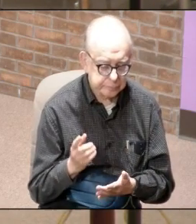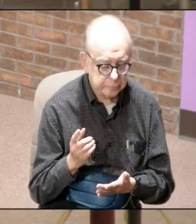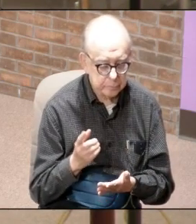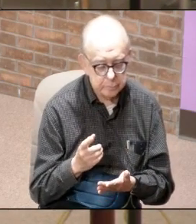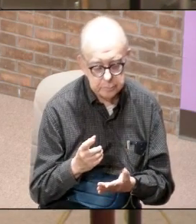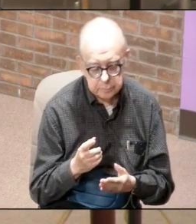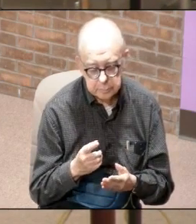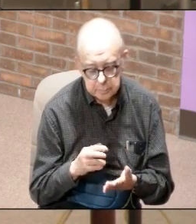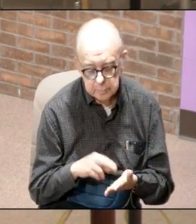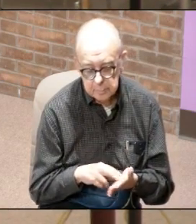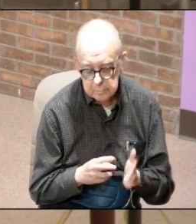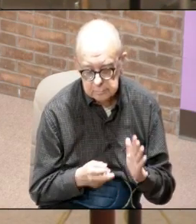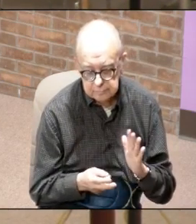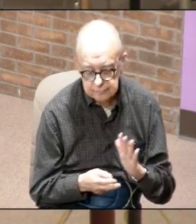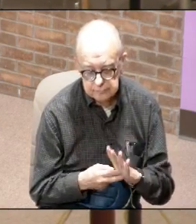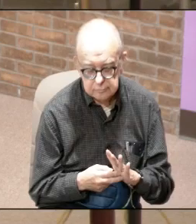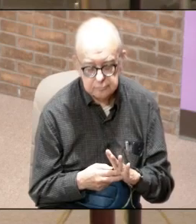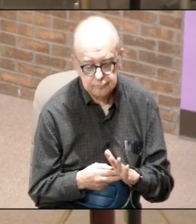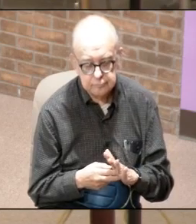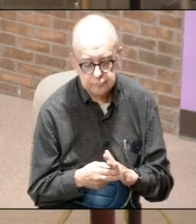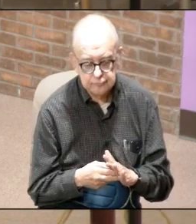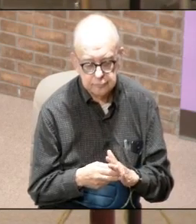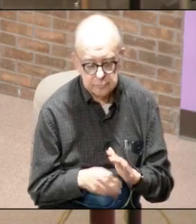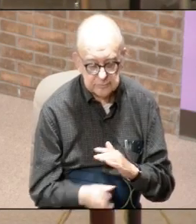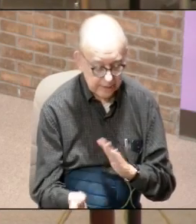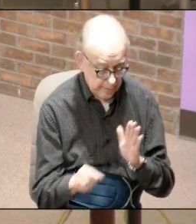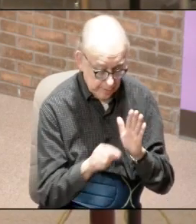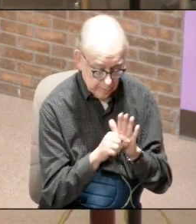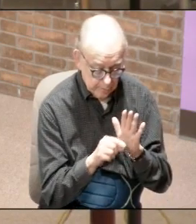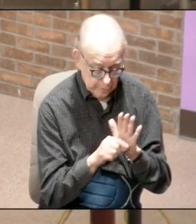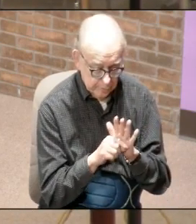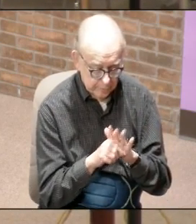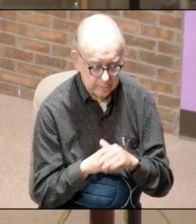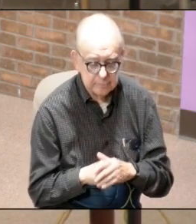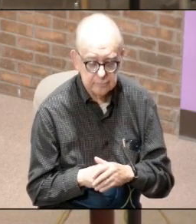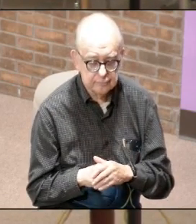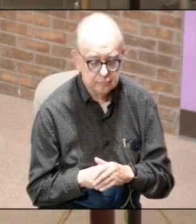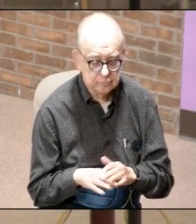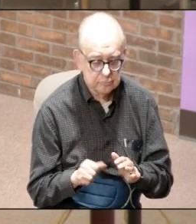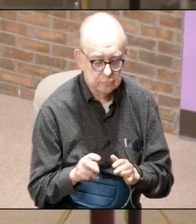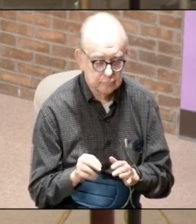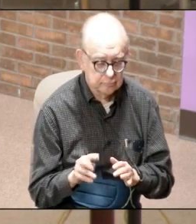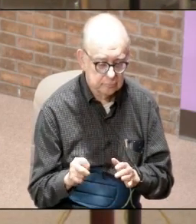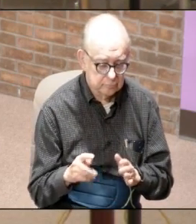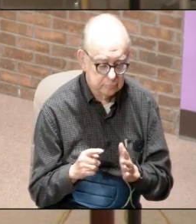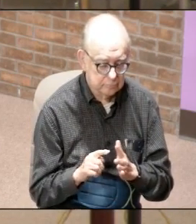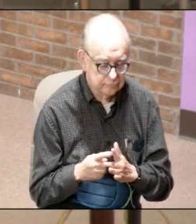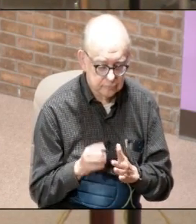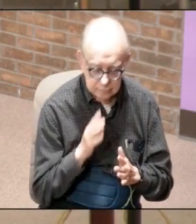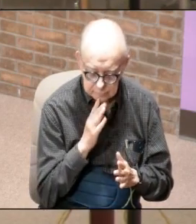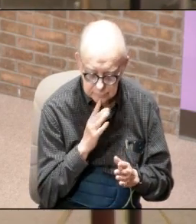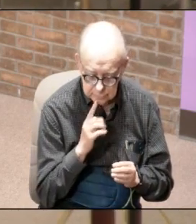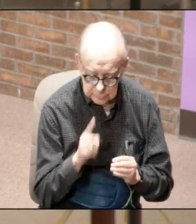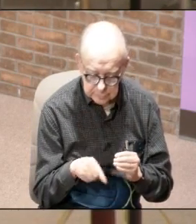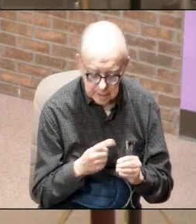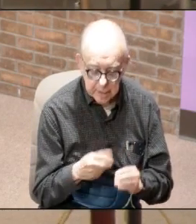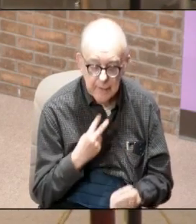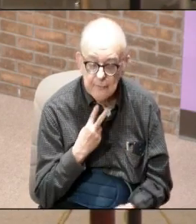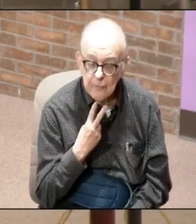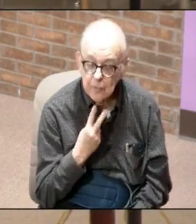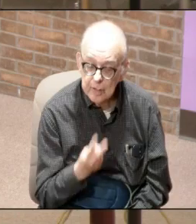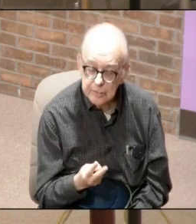what it is is in here john starts talking about a voice